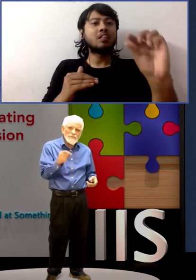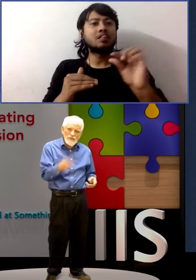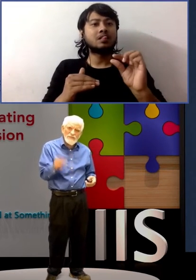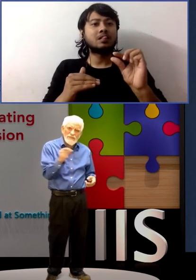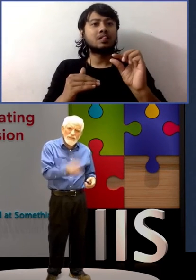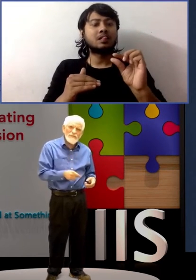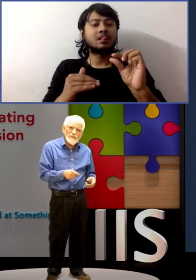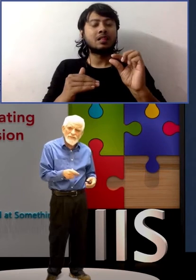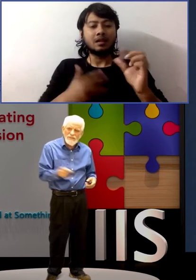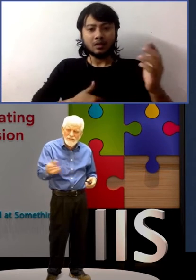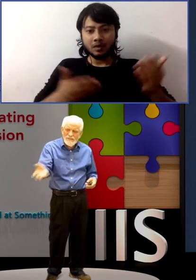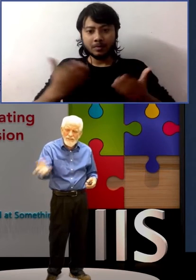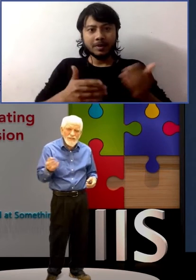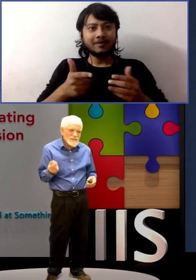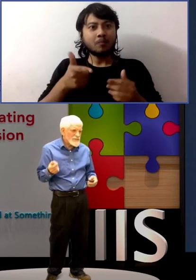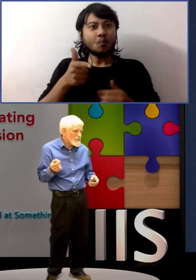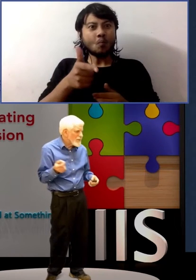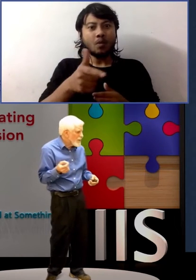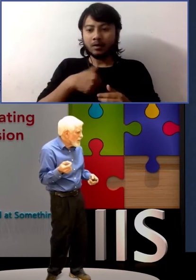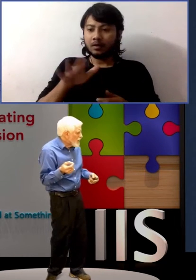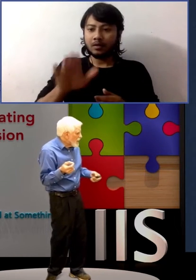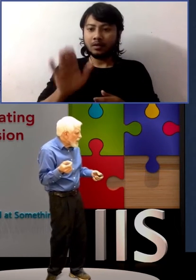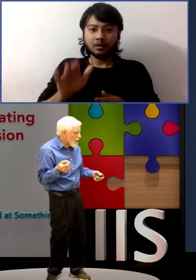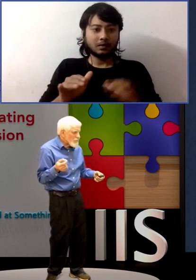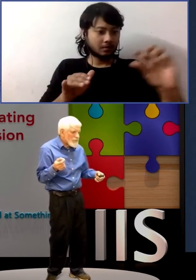behavior of pressing the lever. You can see the cartoon.